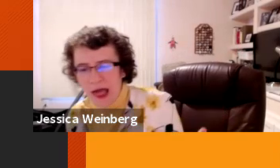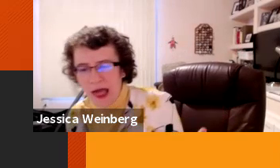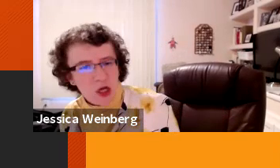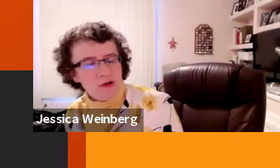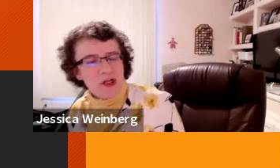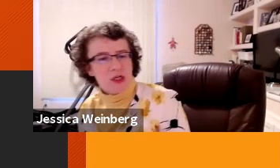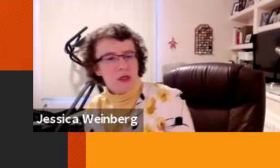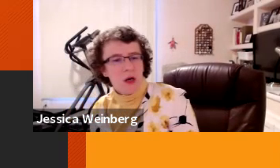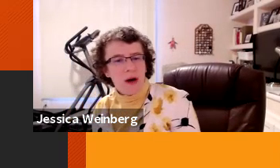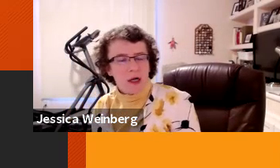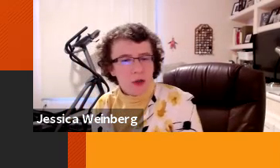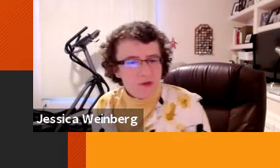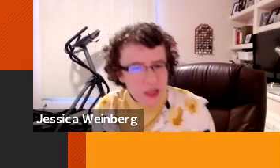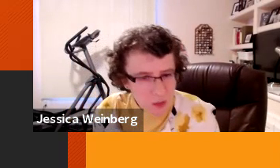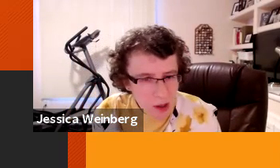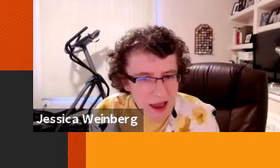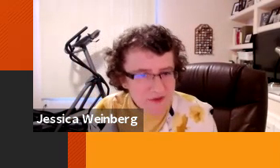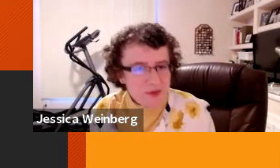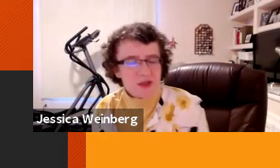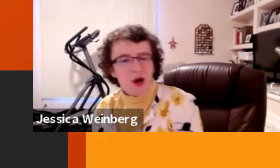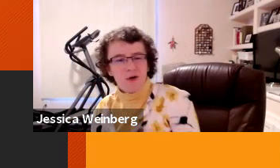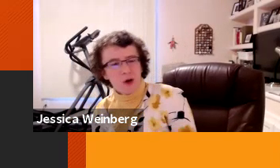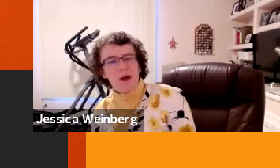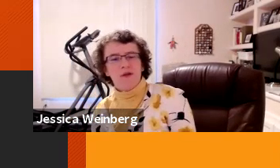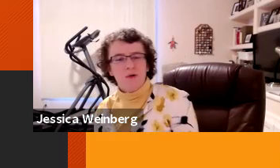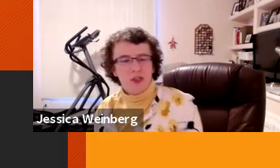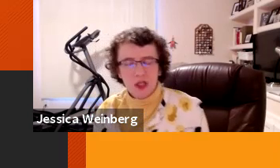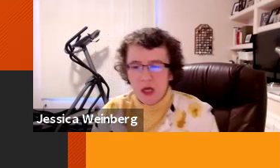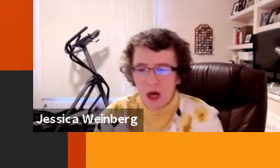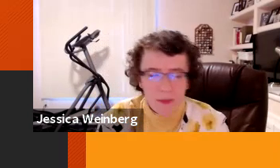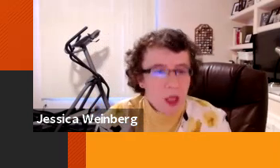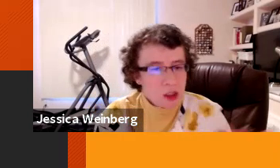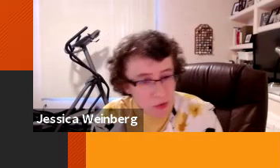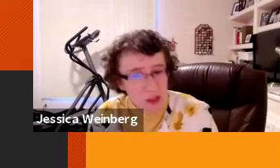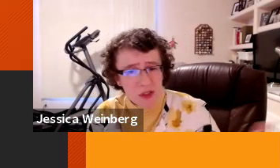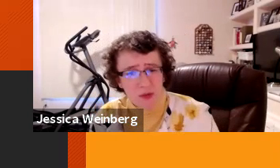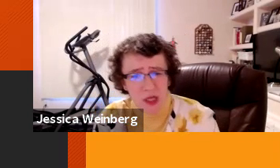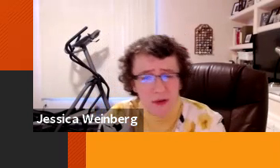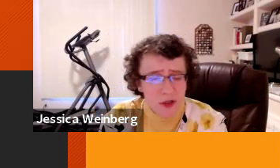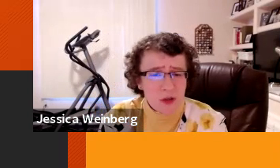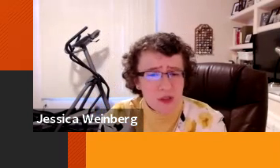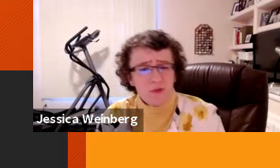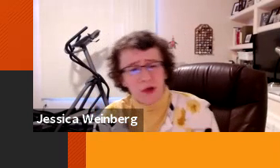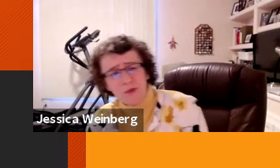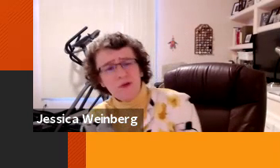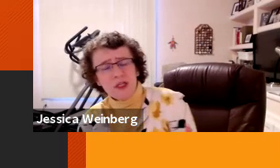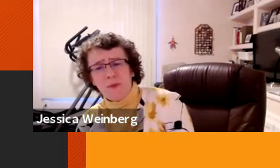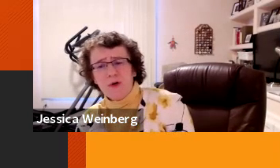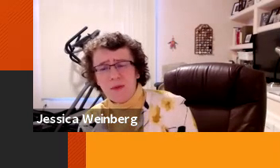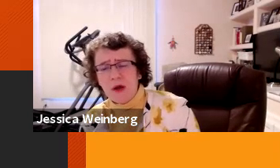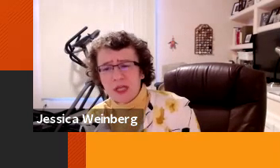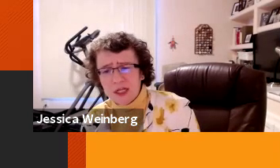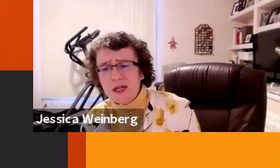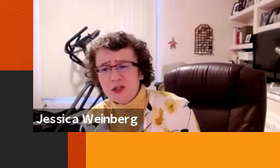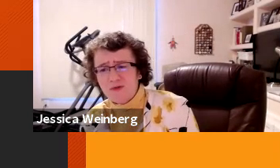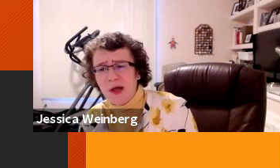as as their reason montclova doesn't want to have to be entirely you know one of those um so these are some of the these are and the reason i